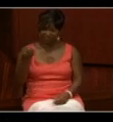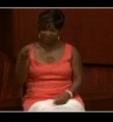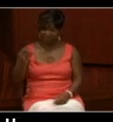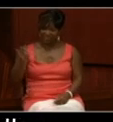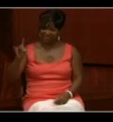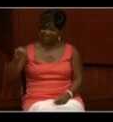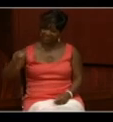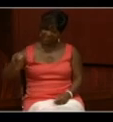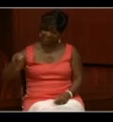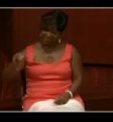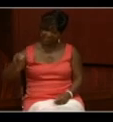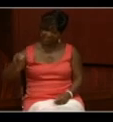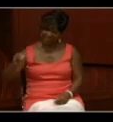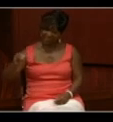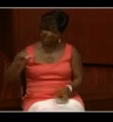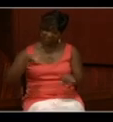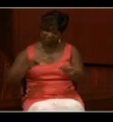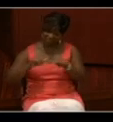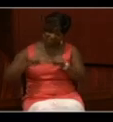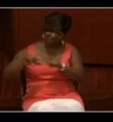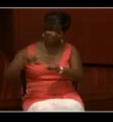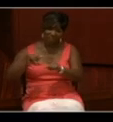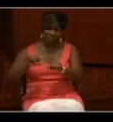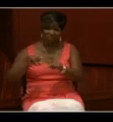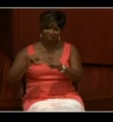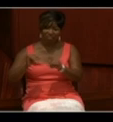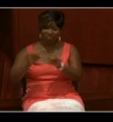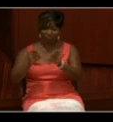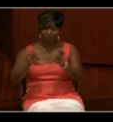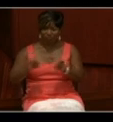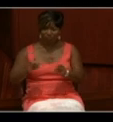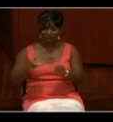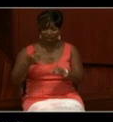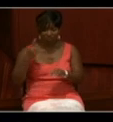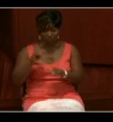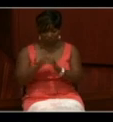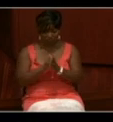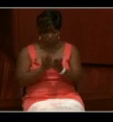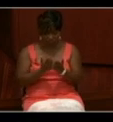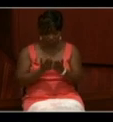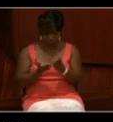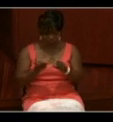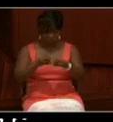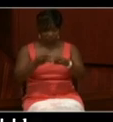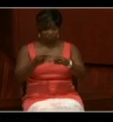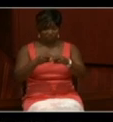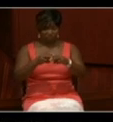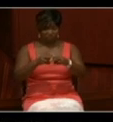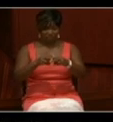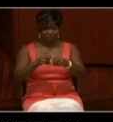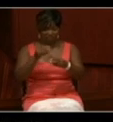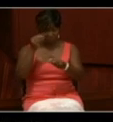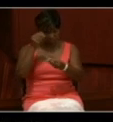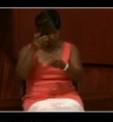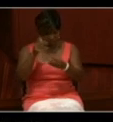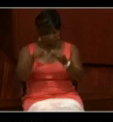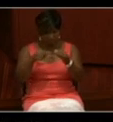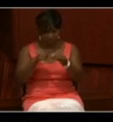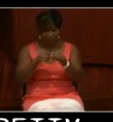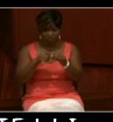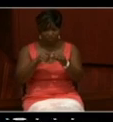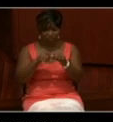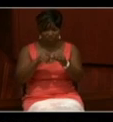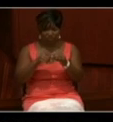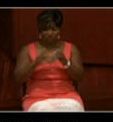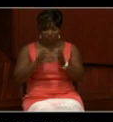it's a pretty standard format for the log books, with increasing amount of information about the crew members,